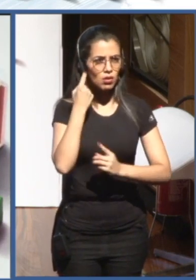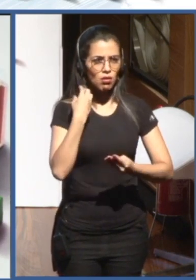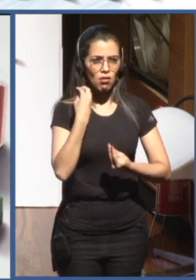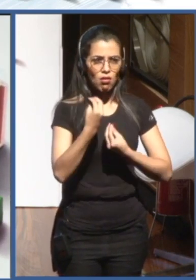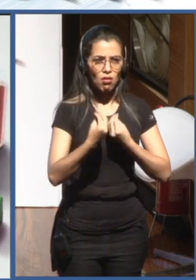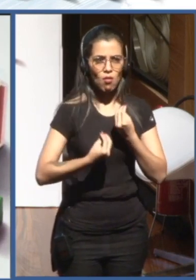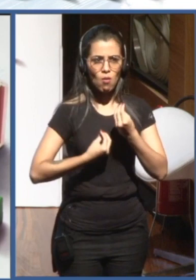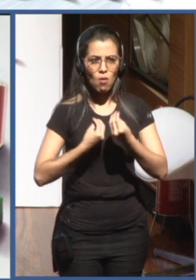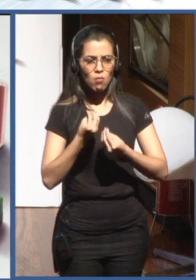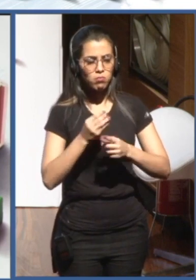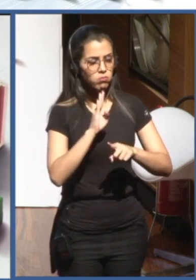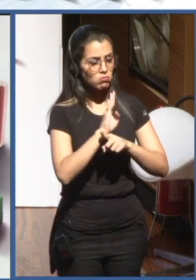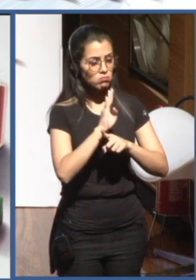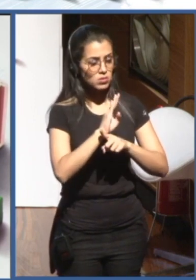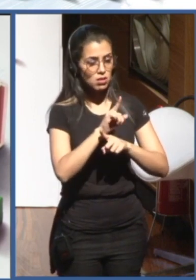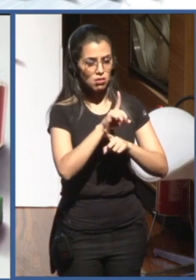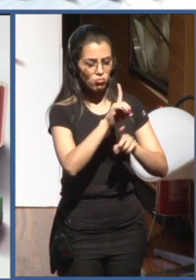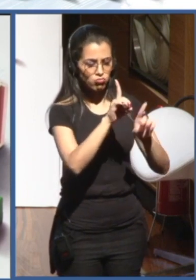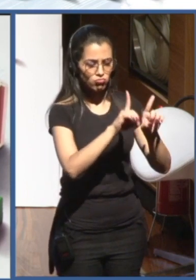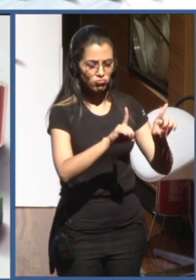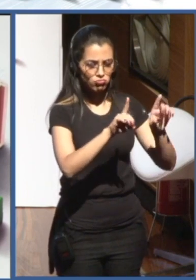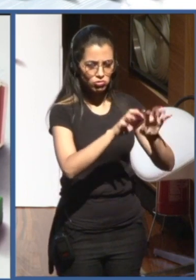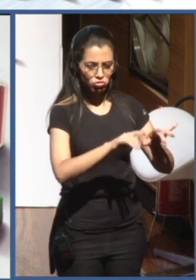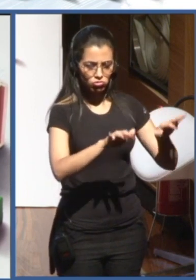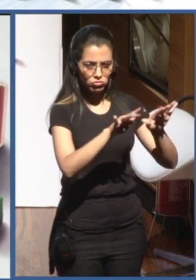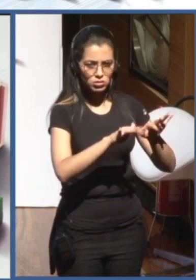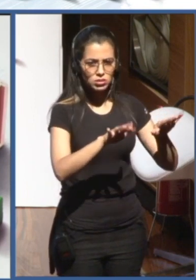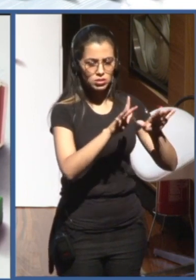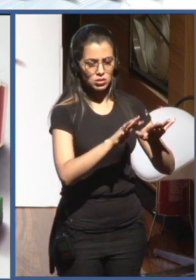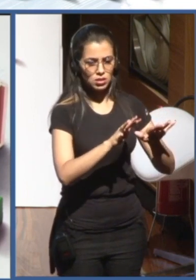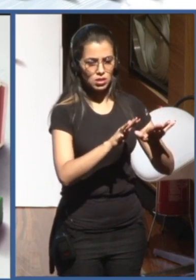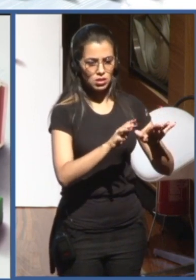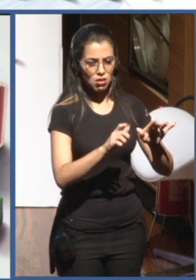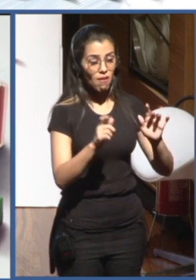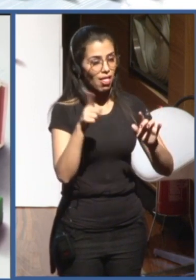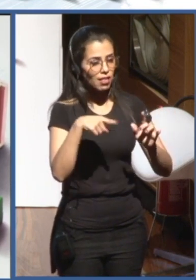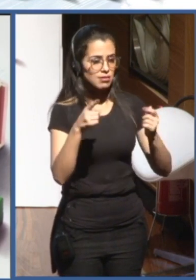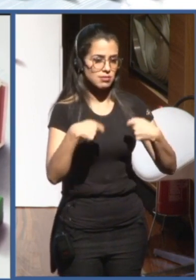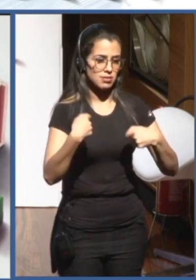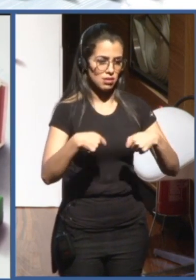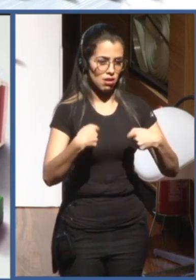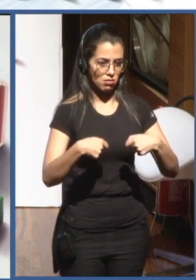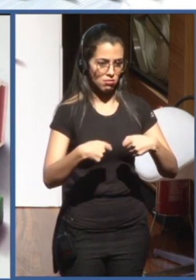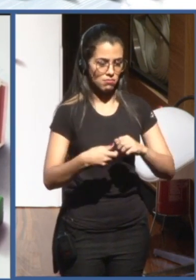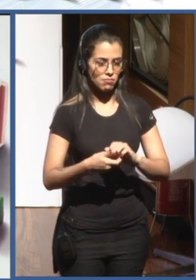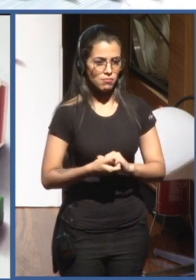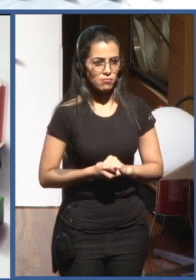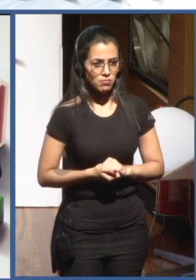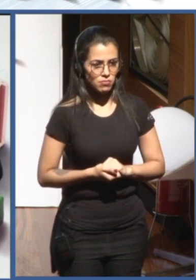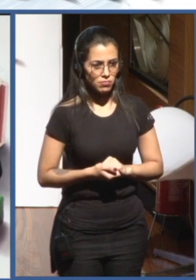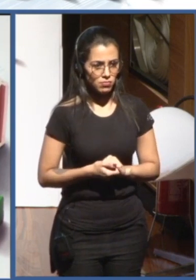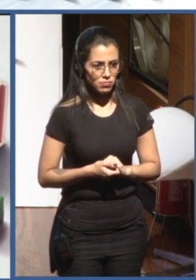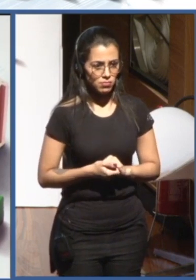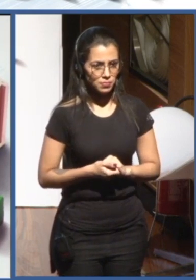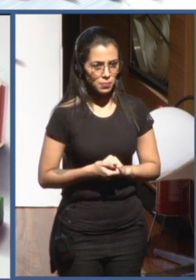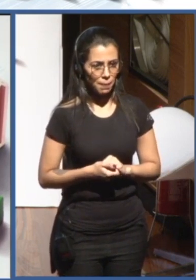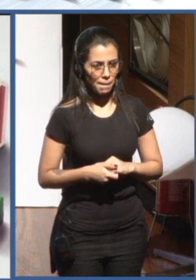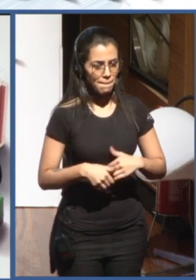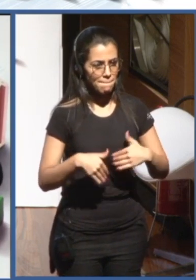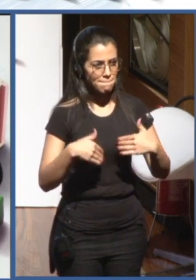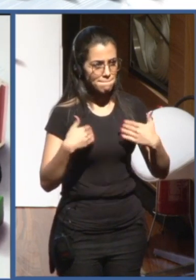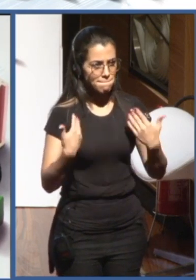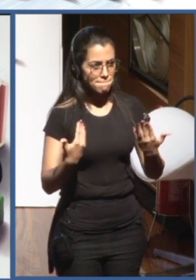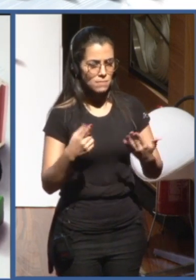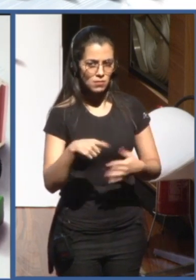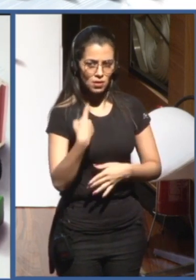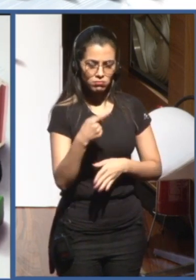necessary. So we analyzed the different